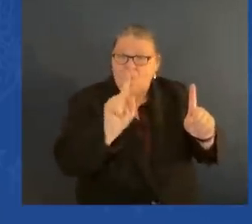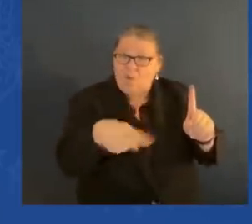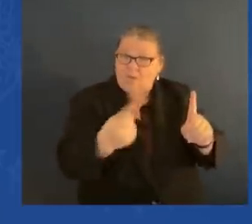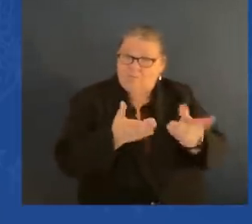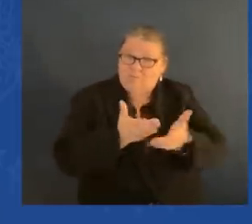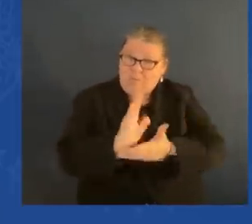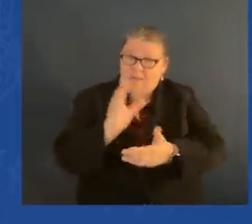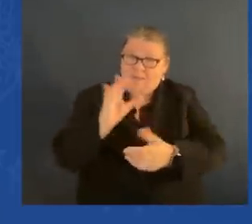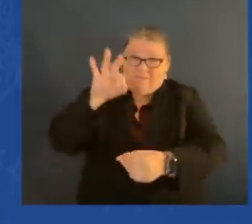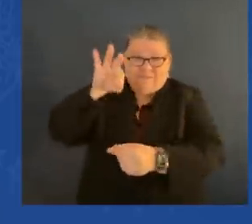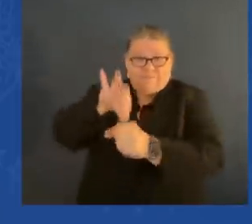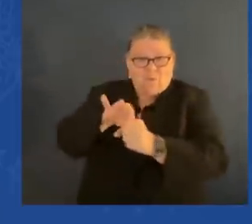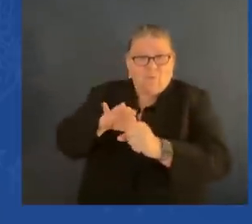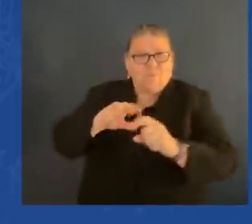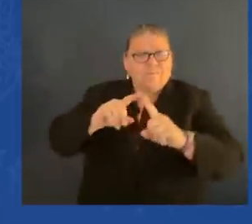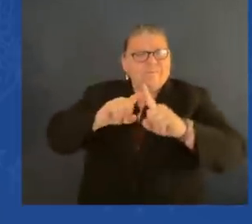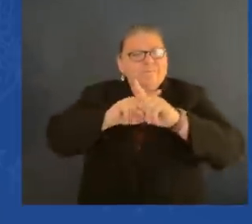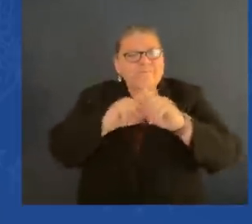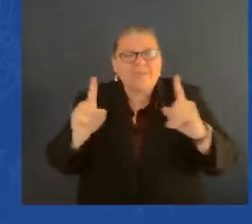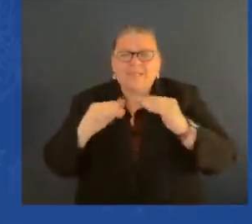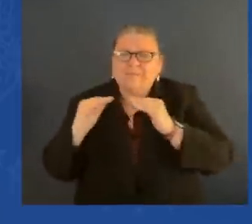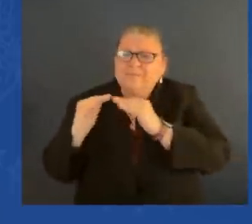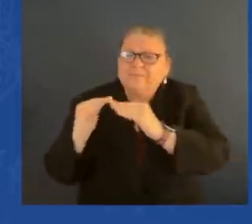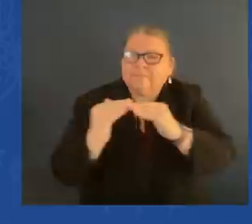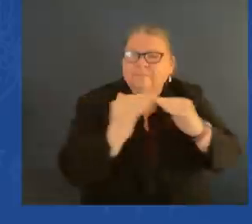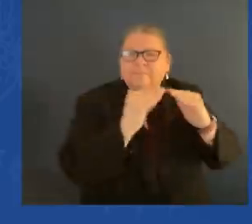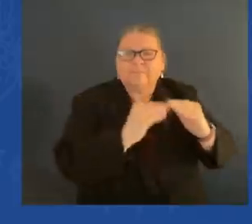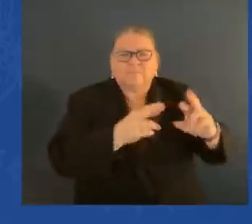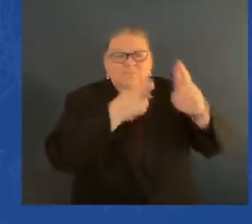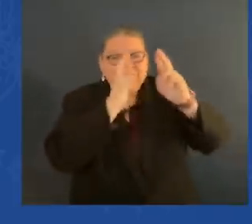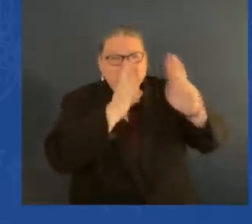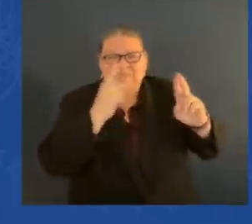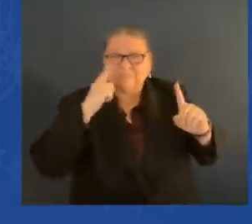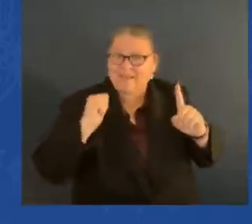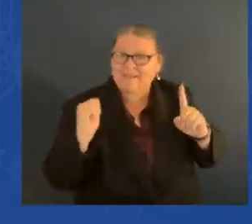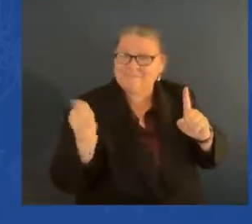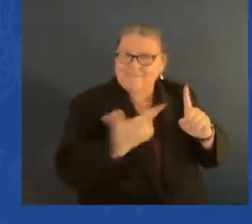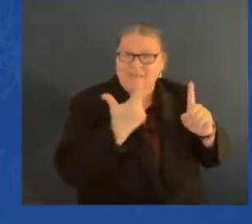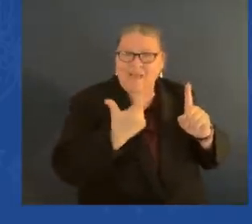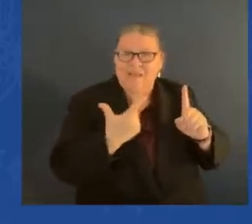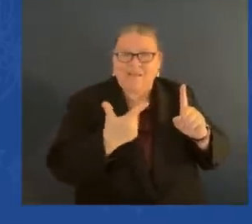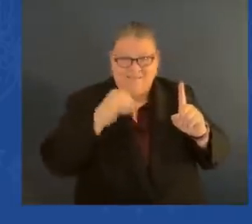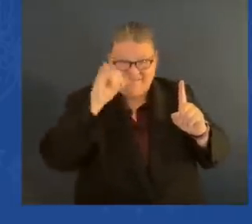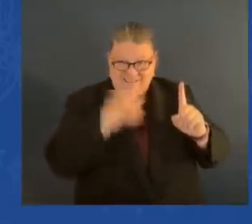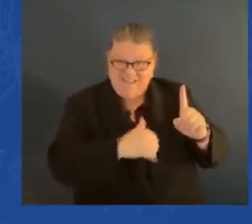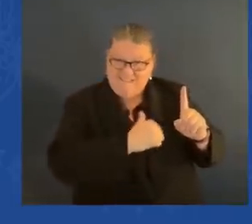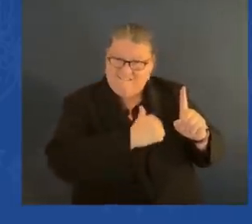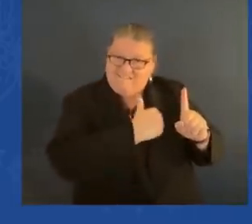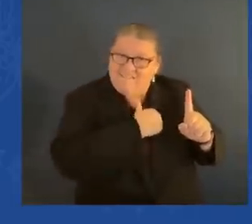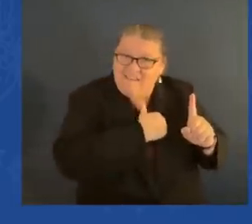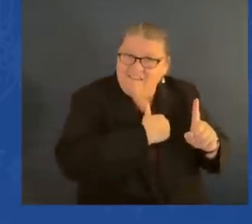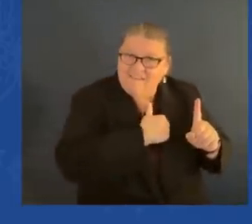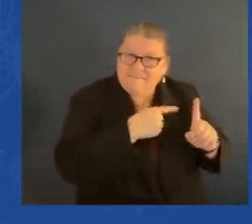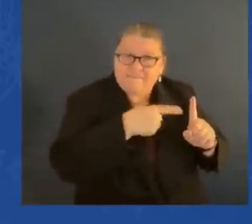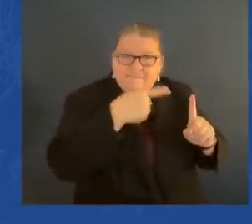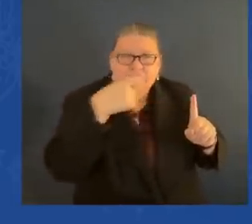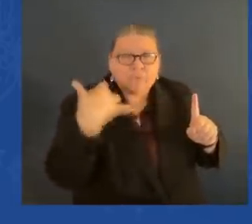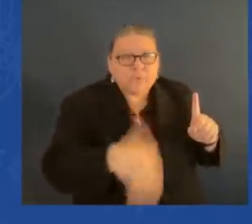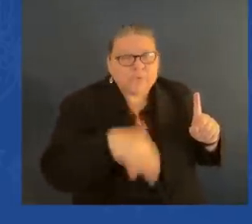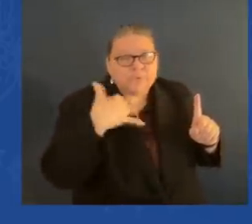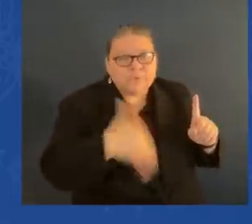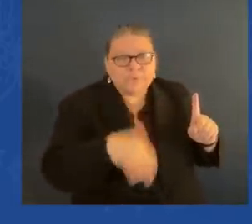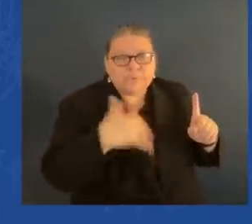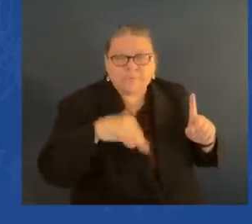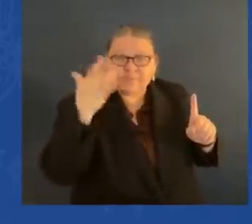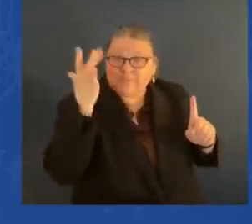He was loved by the American people because he reflected the goodness of the American people, especially the people of Minnesota.